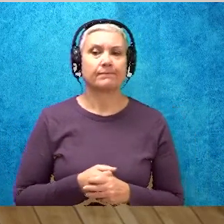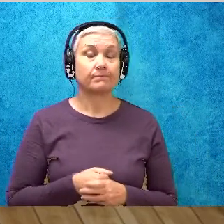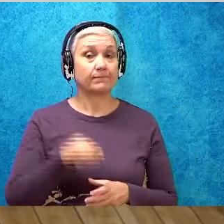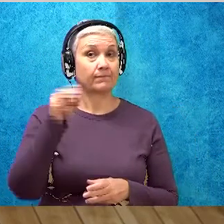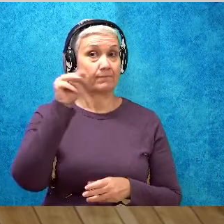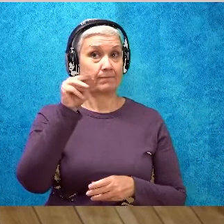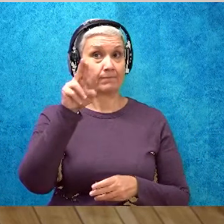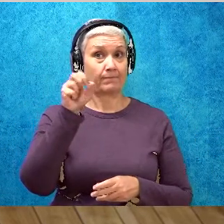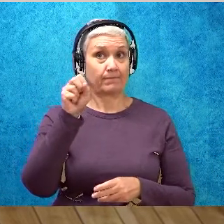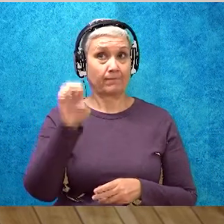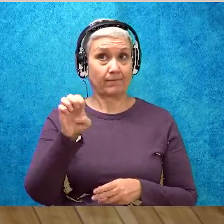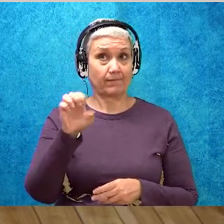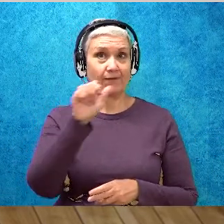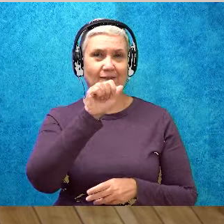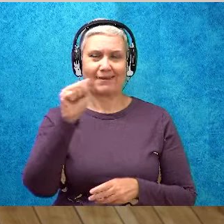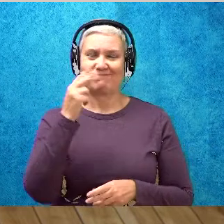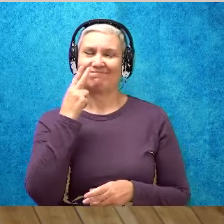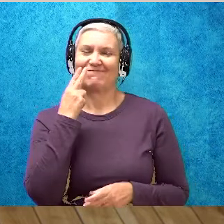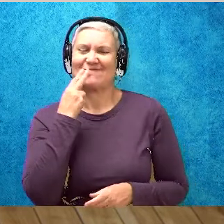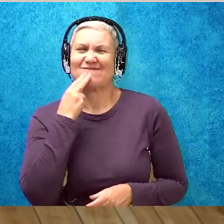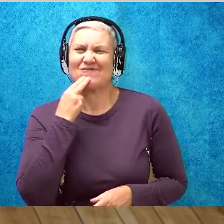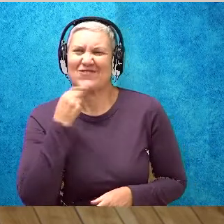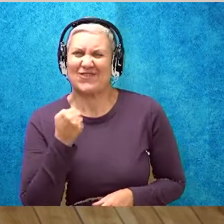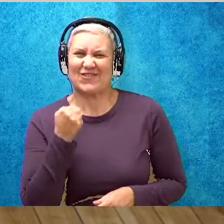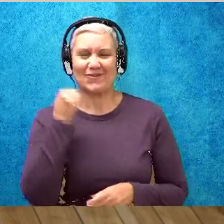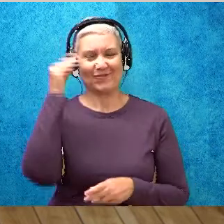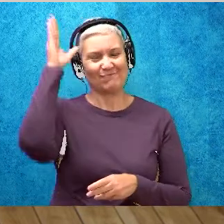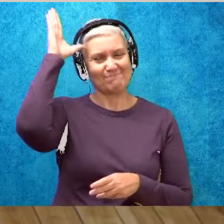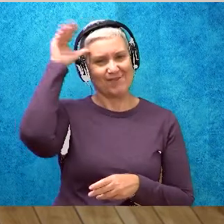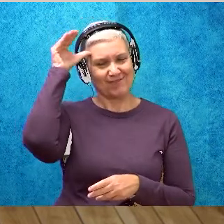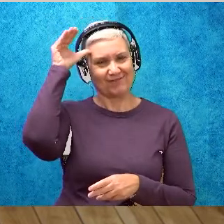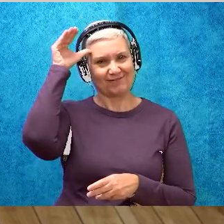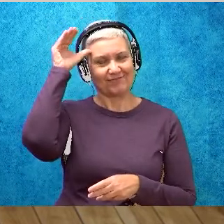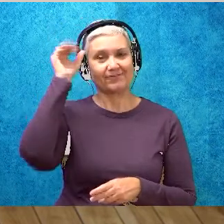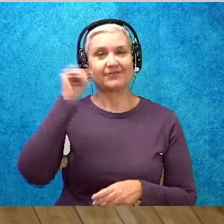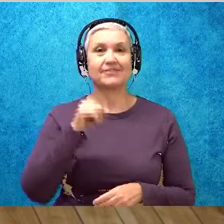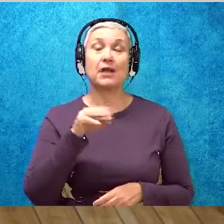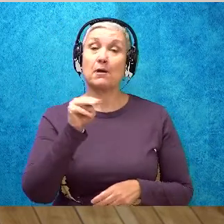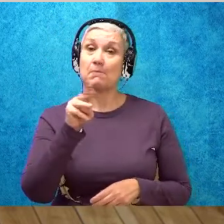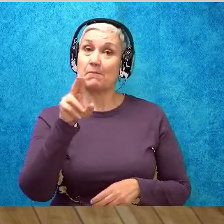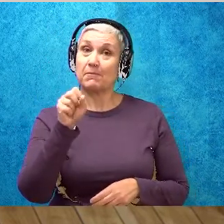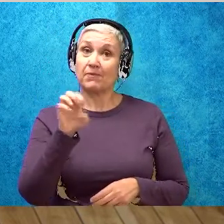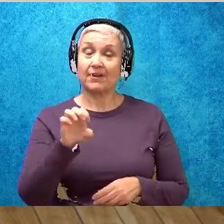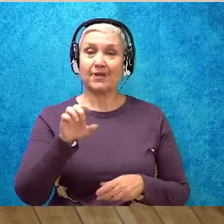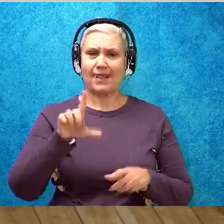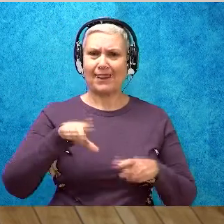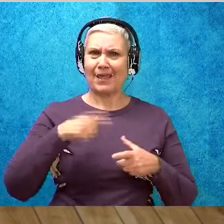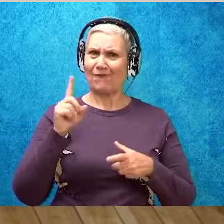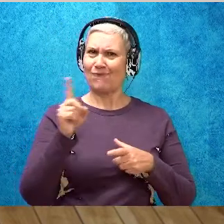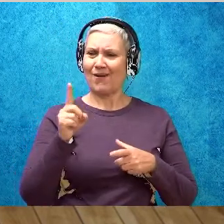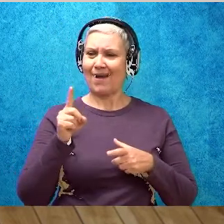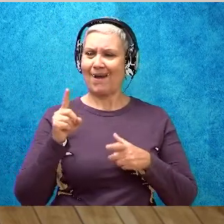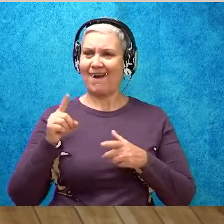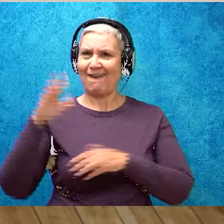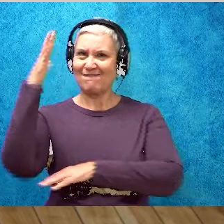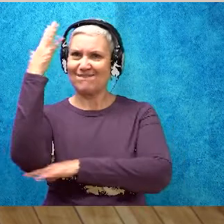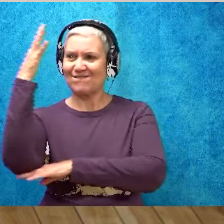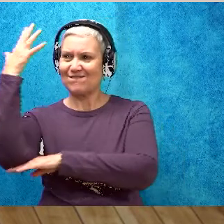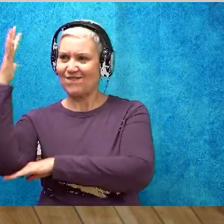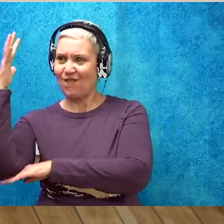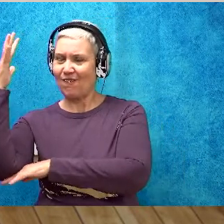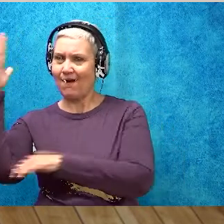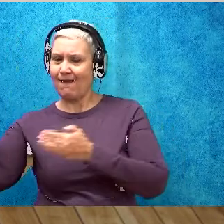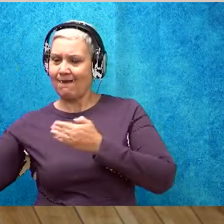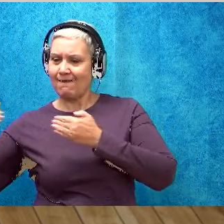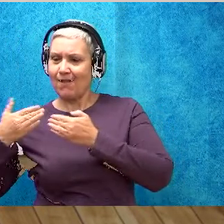Muse is a cute mule. Muse lives in the forest close to the Maize